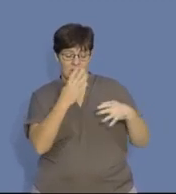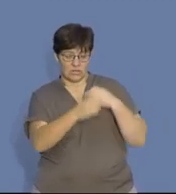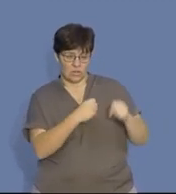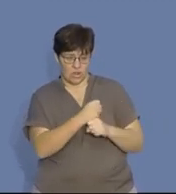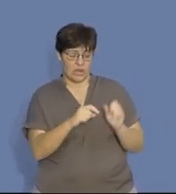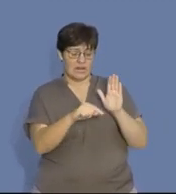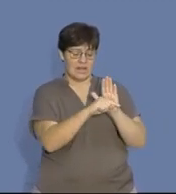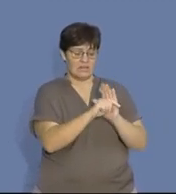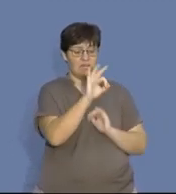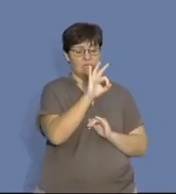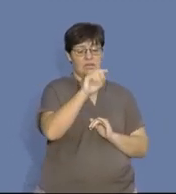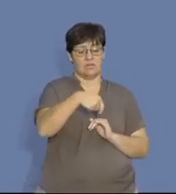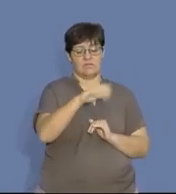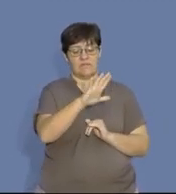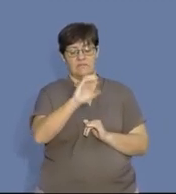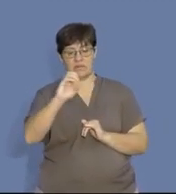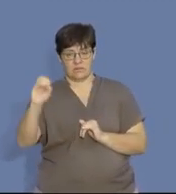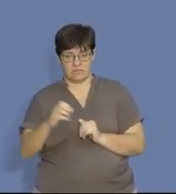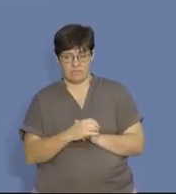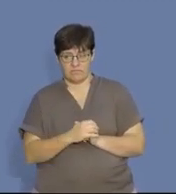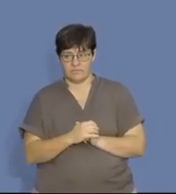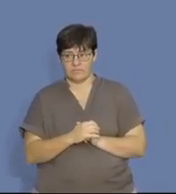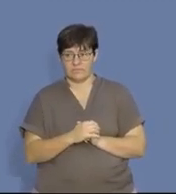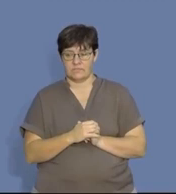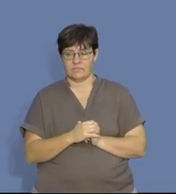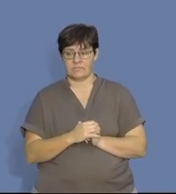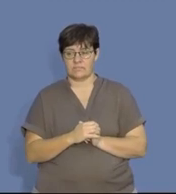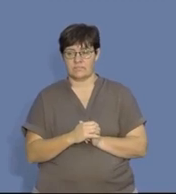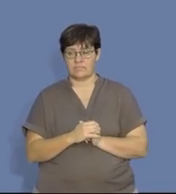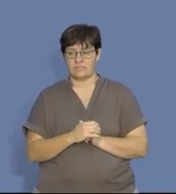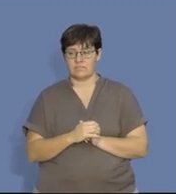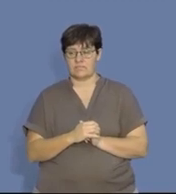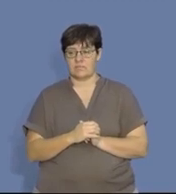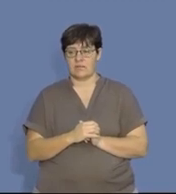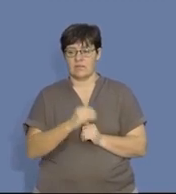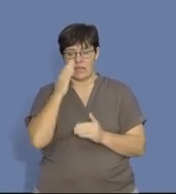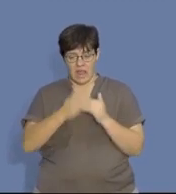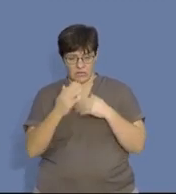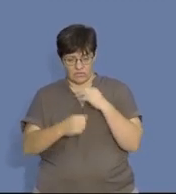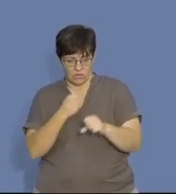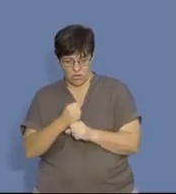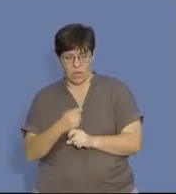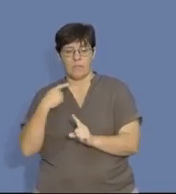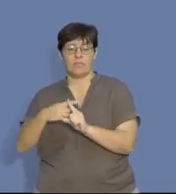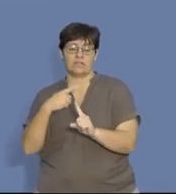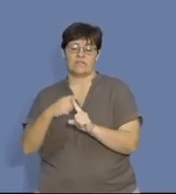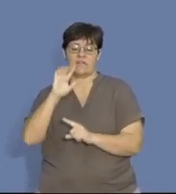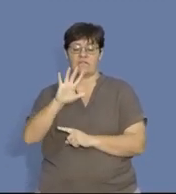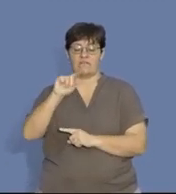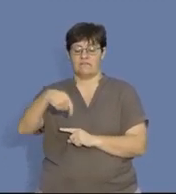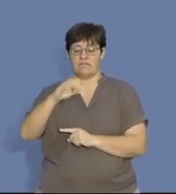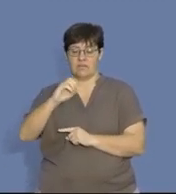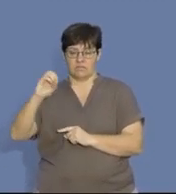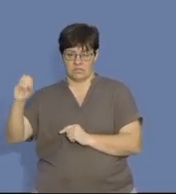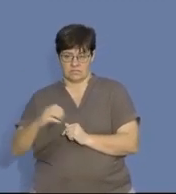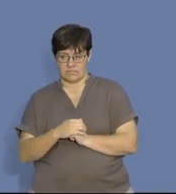he has a negative balance of 3,500, at the end of the year, a positive 5